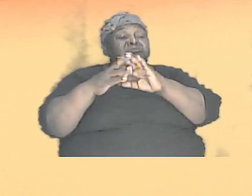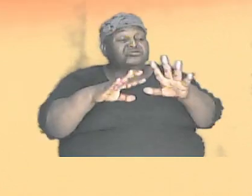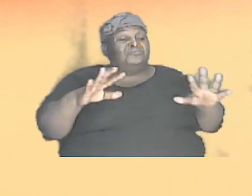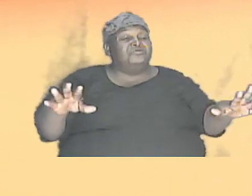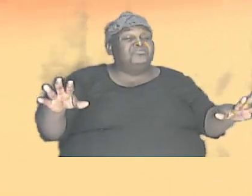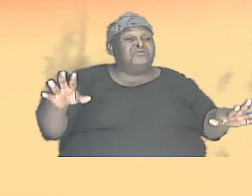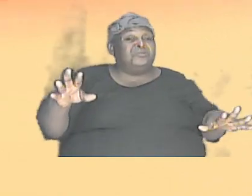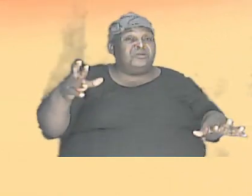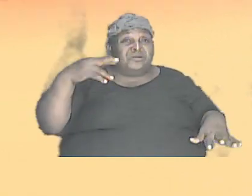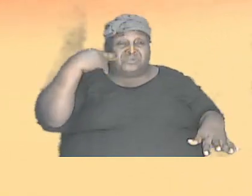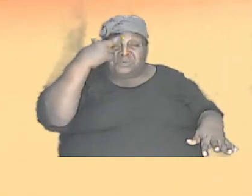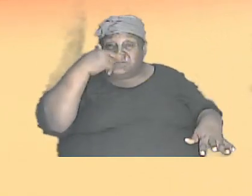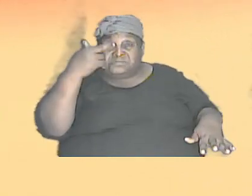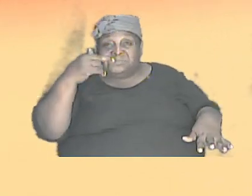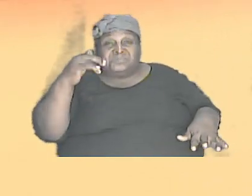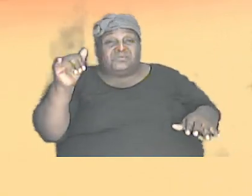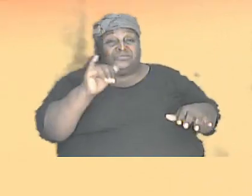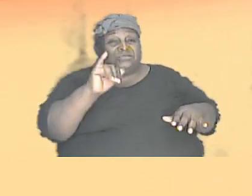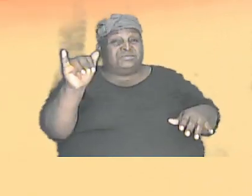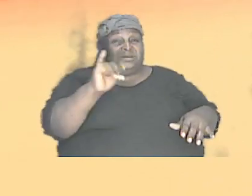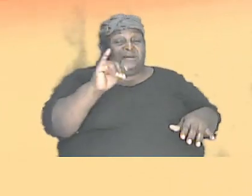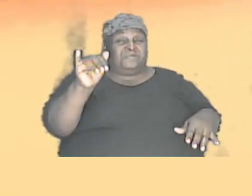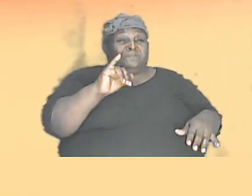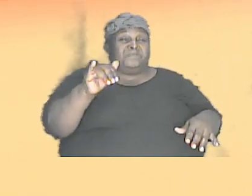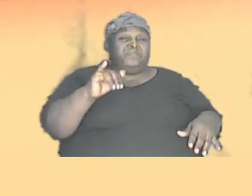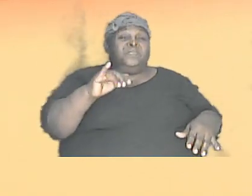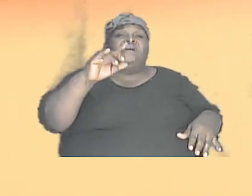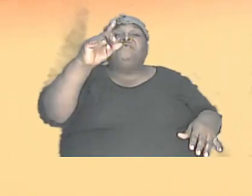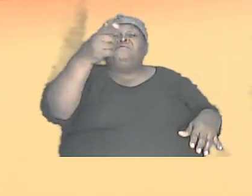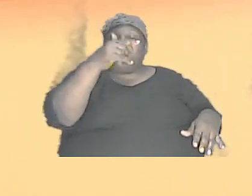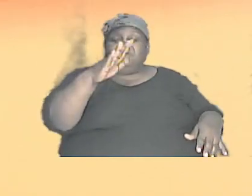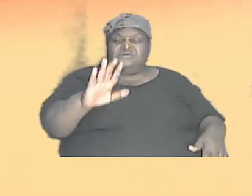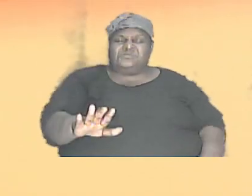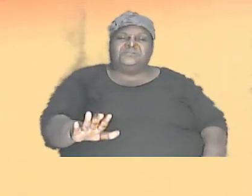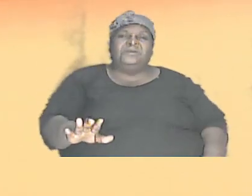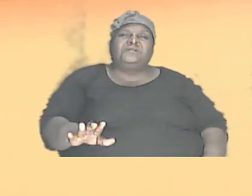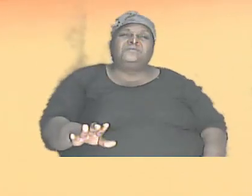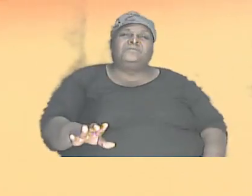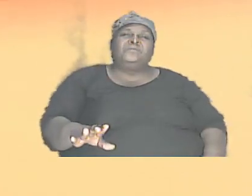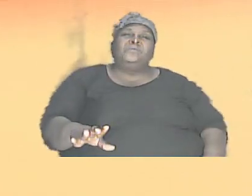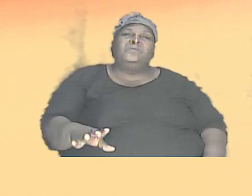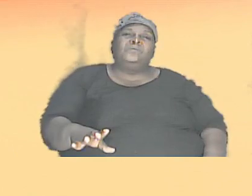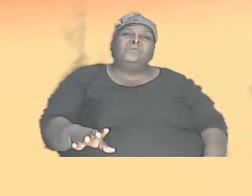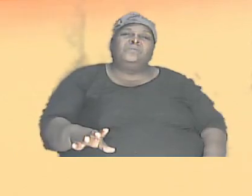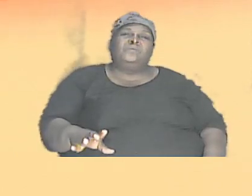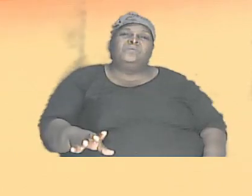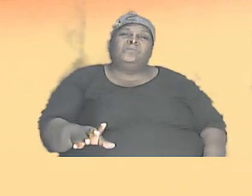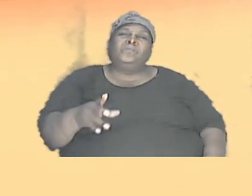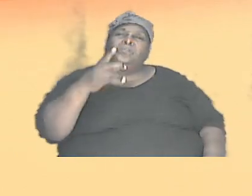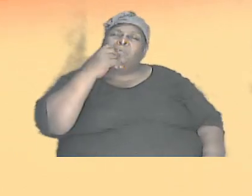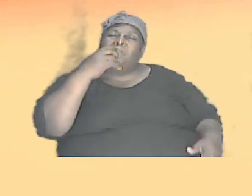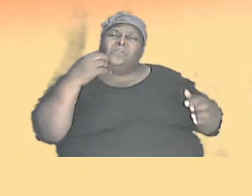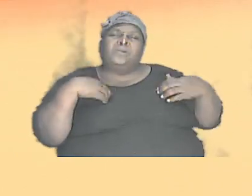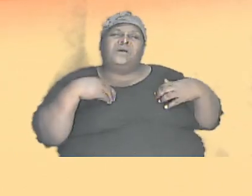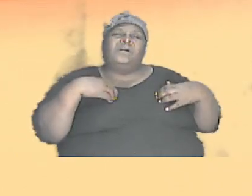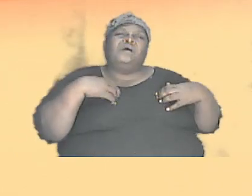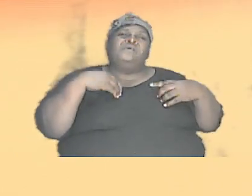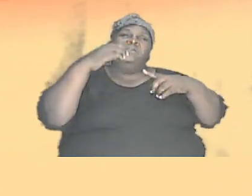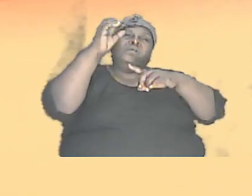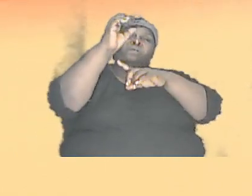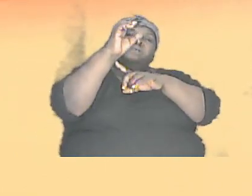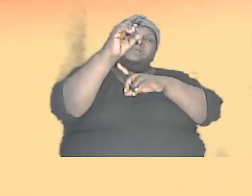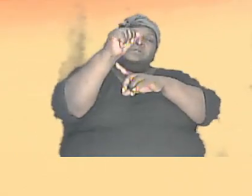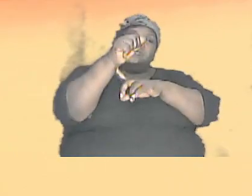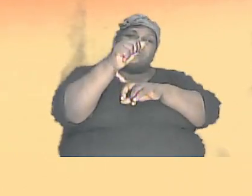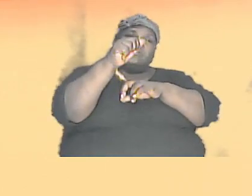Let us say now that the first child who had capital A, capital